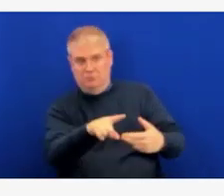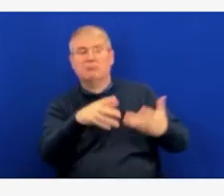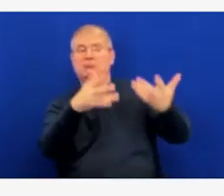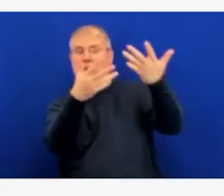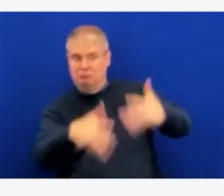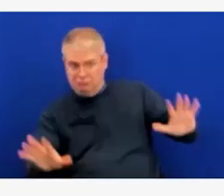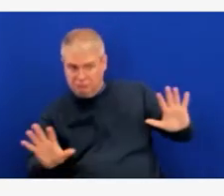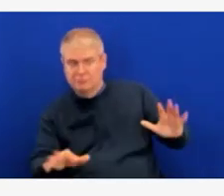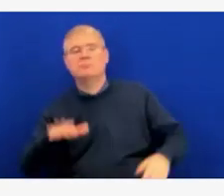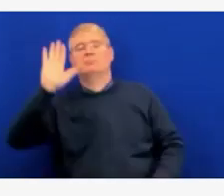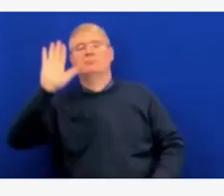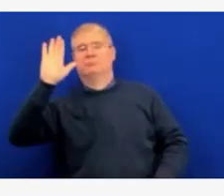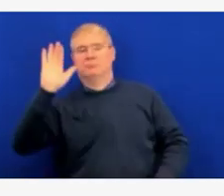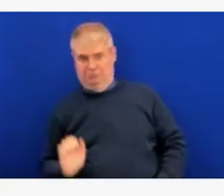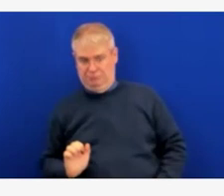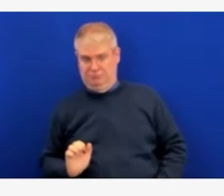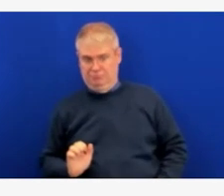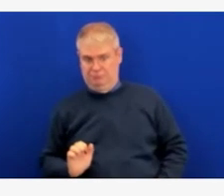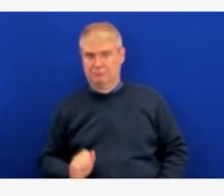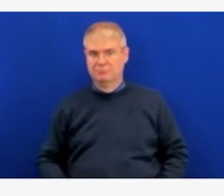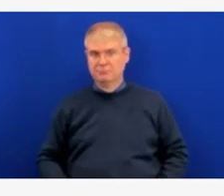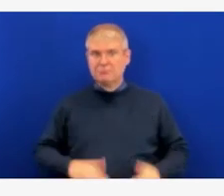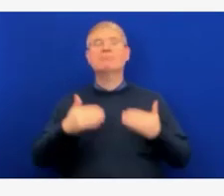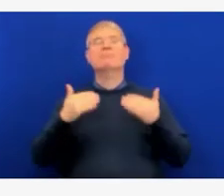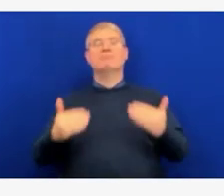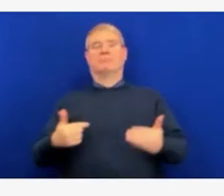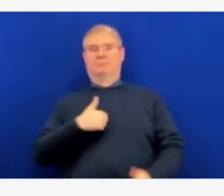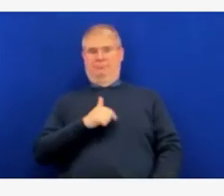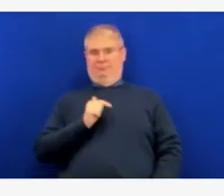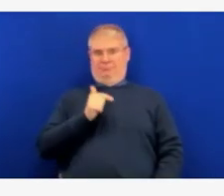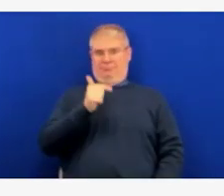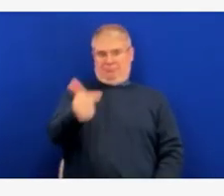Our first question today is going to come from Melissa Davlin.